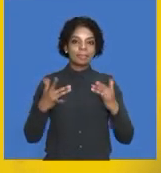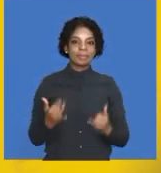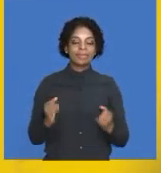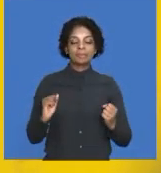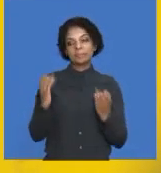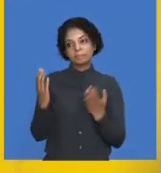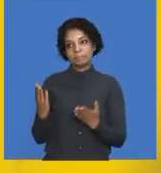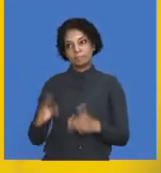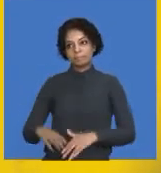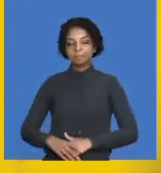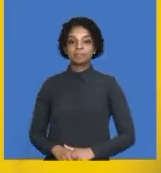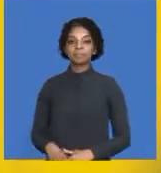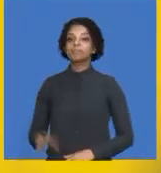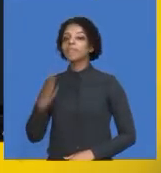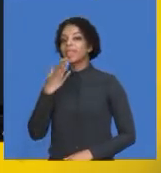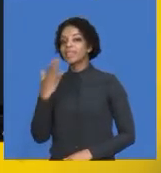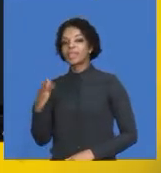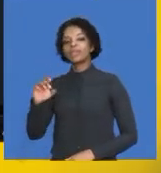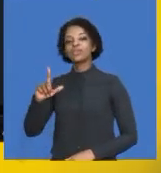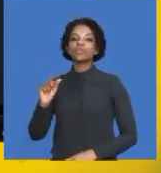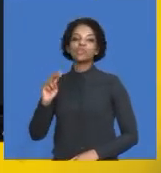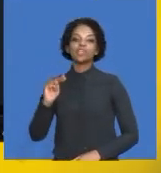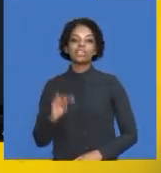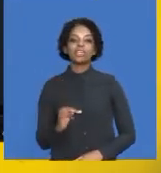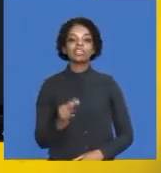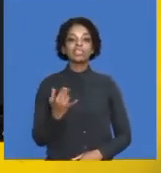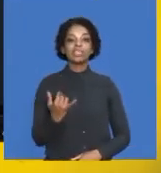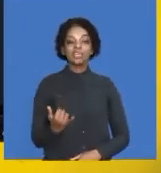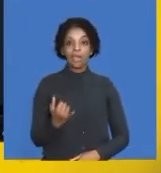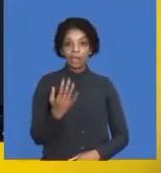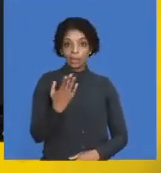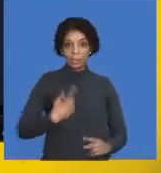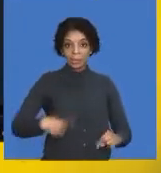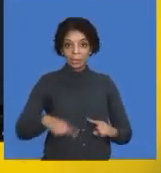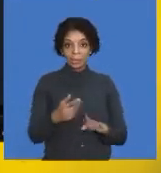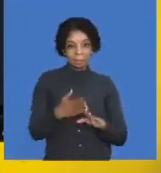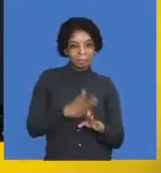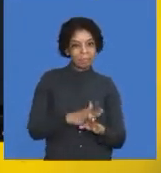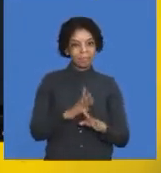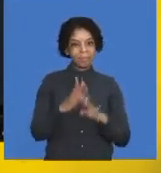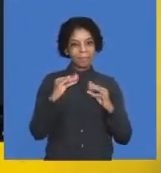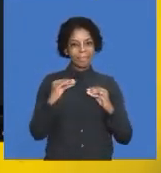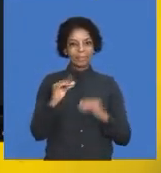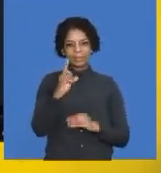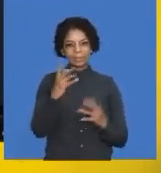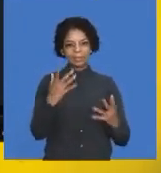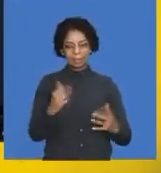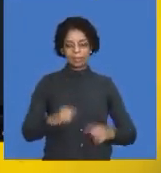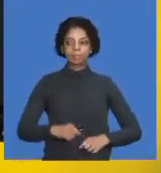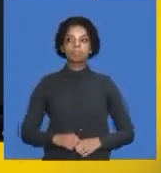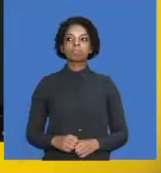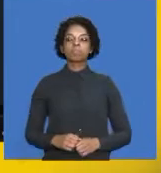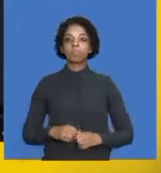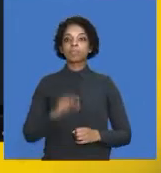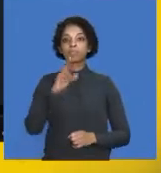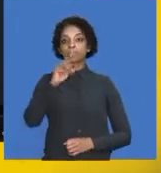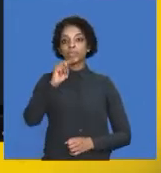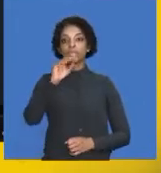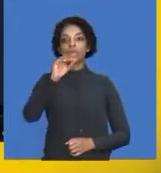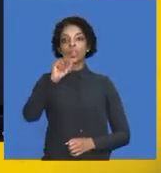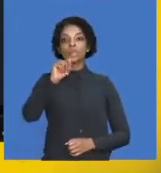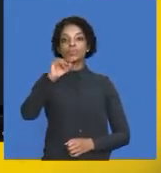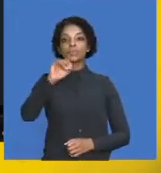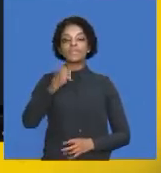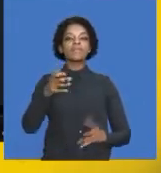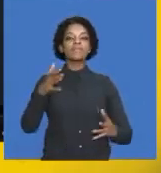Ashraf. And over to you. Thank you, Luni. Okay, guys, remember we were busy with the note for your factory overheads.